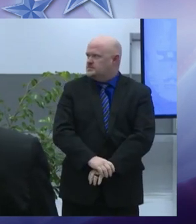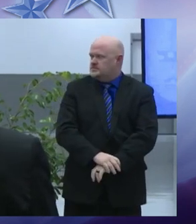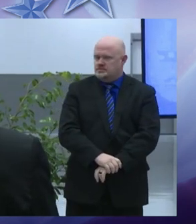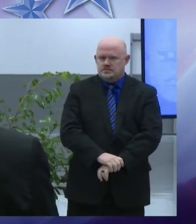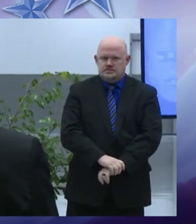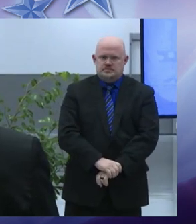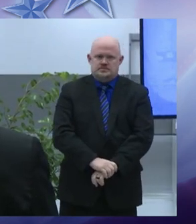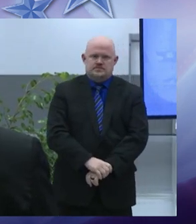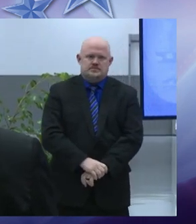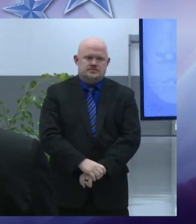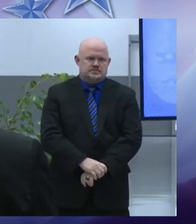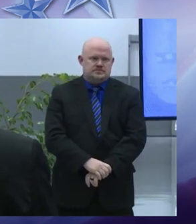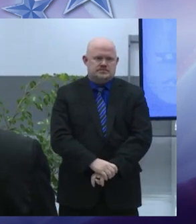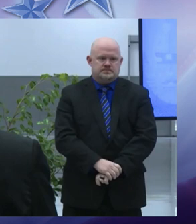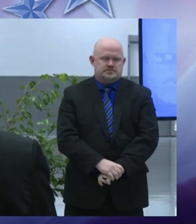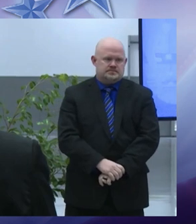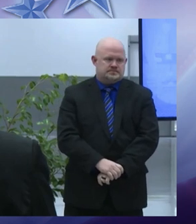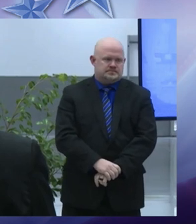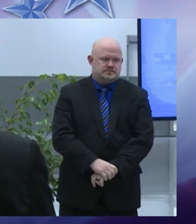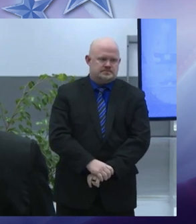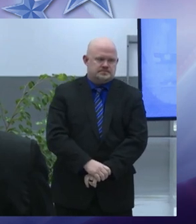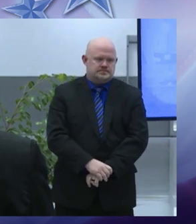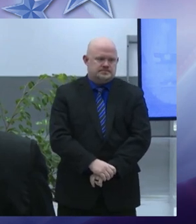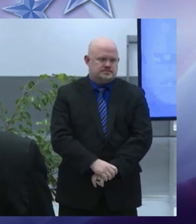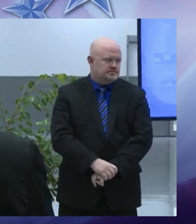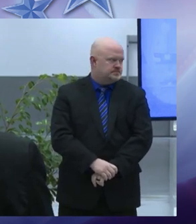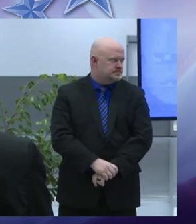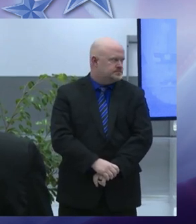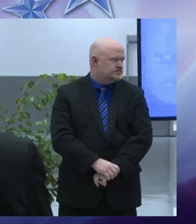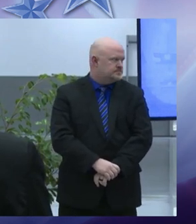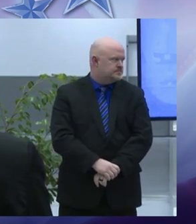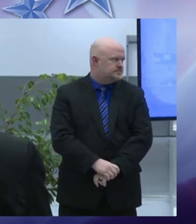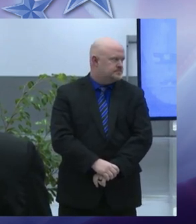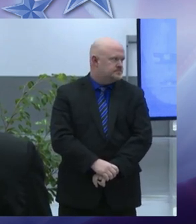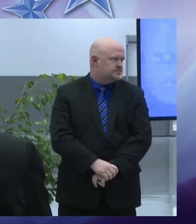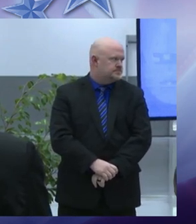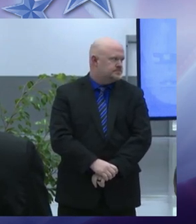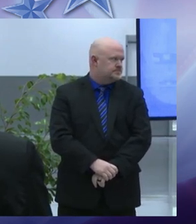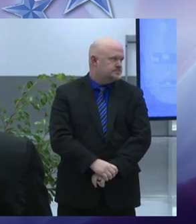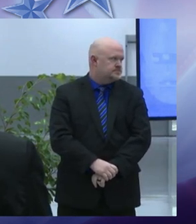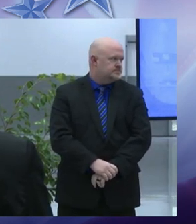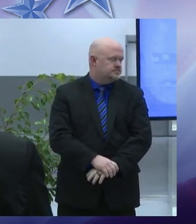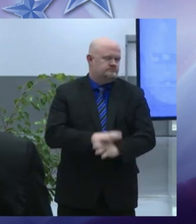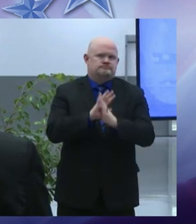the brave o'er brave